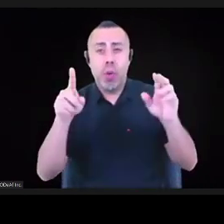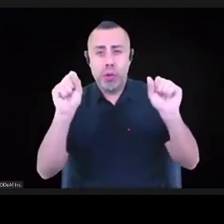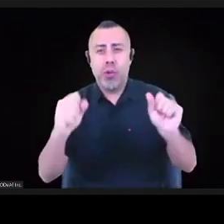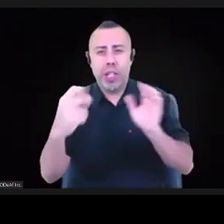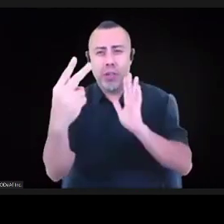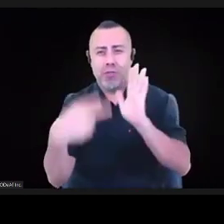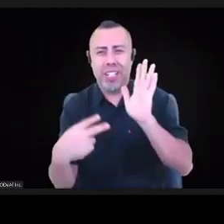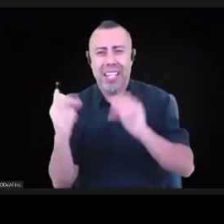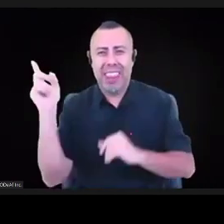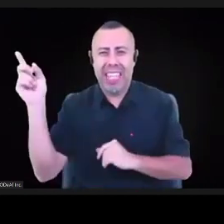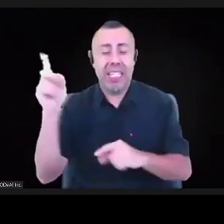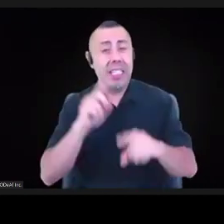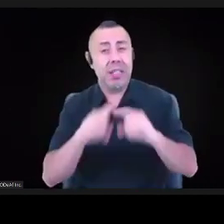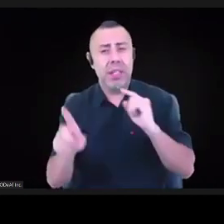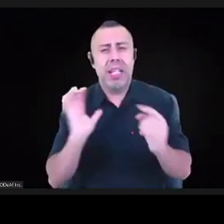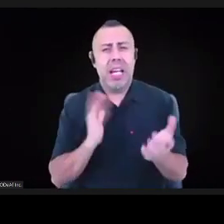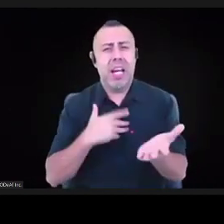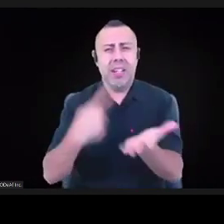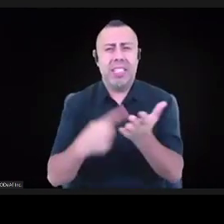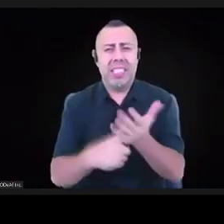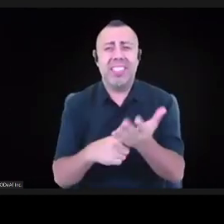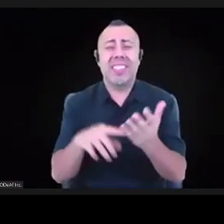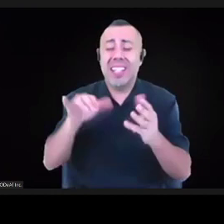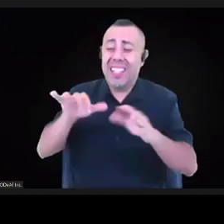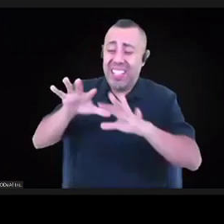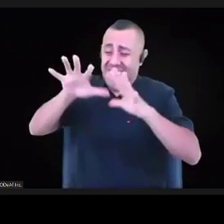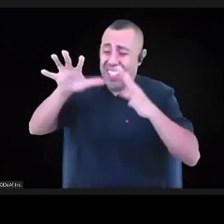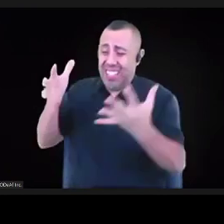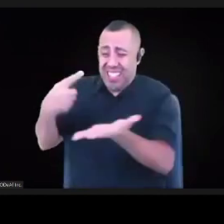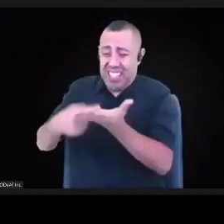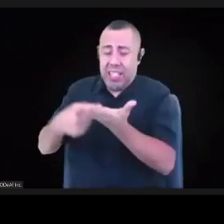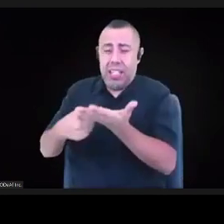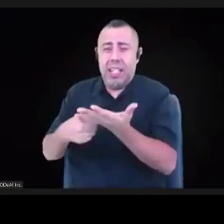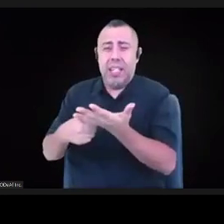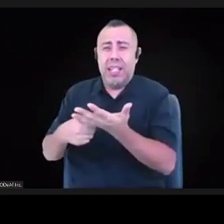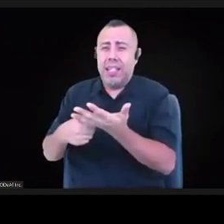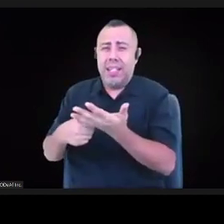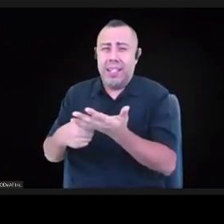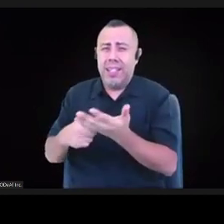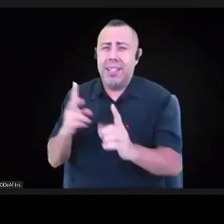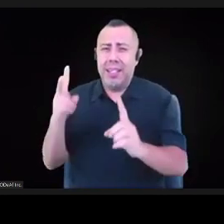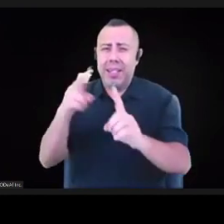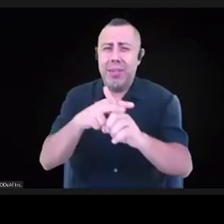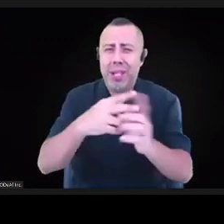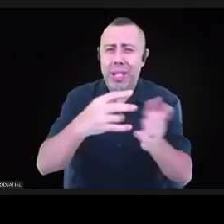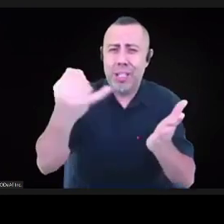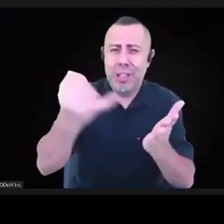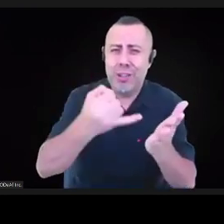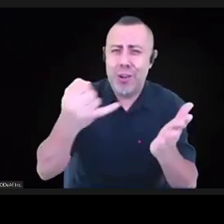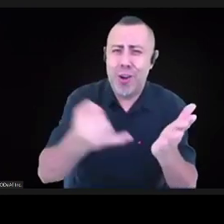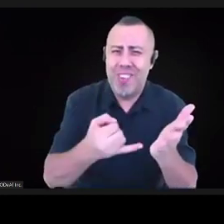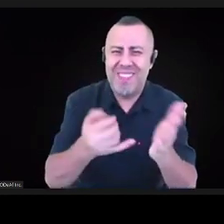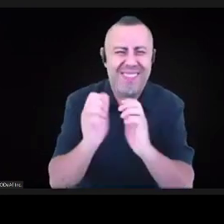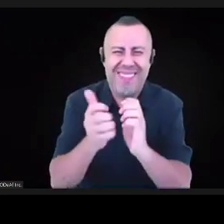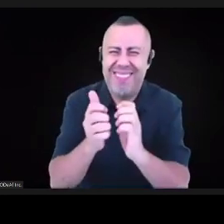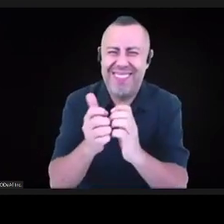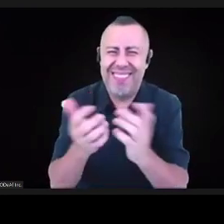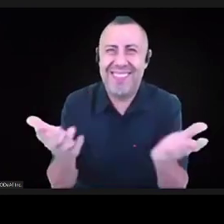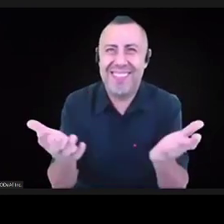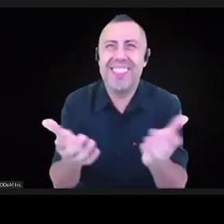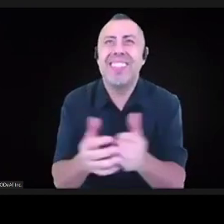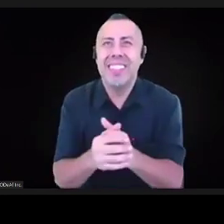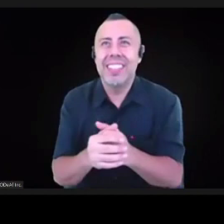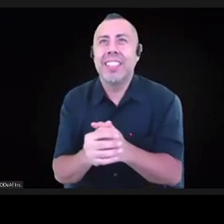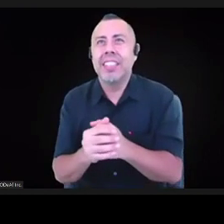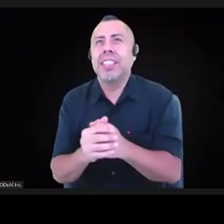You know, and so I think in this case here, I'm interested in this middle step, you know, regarding what the black